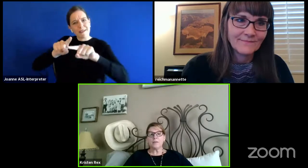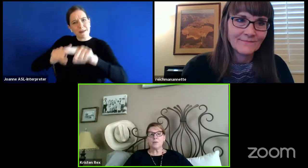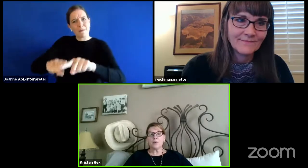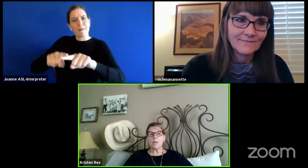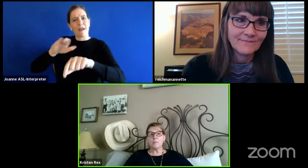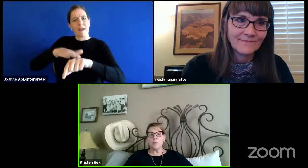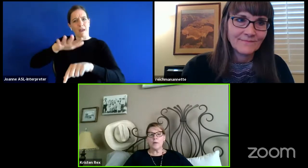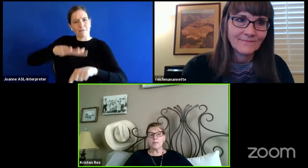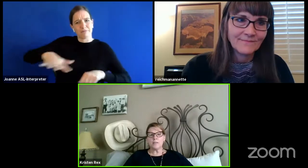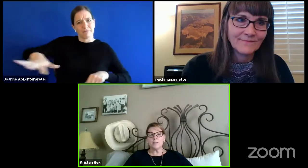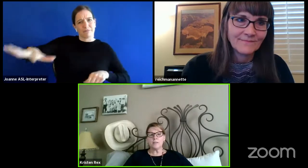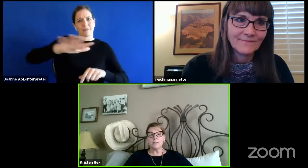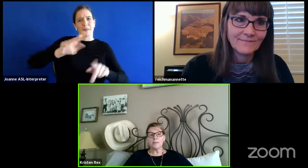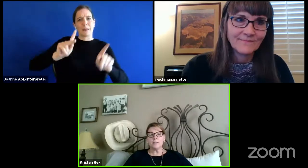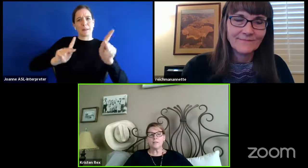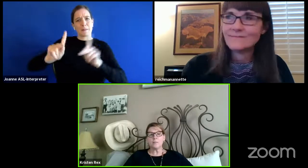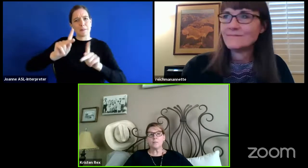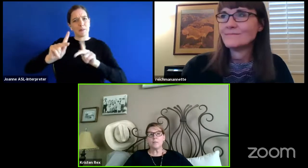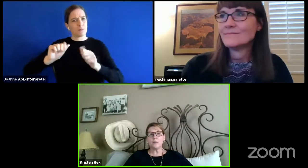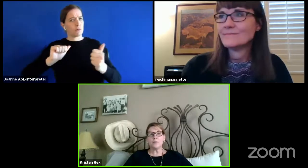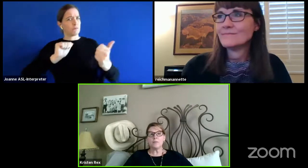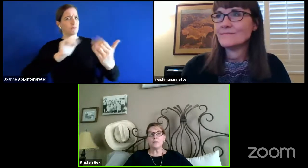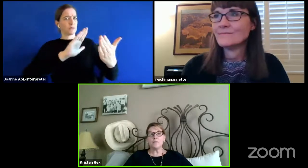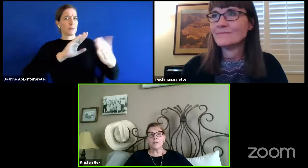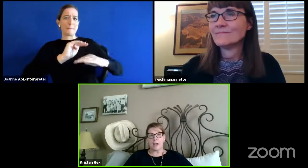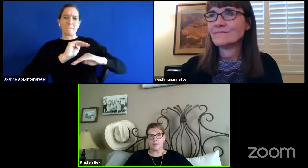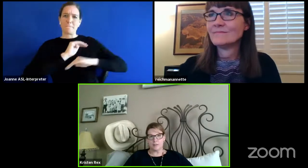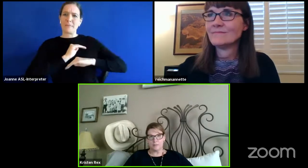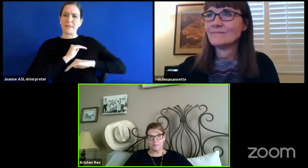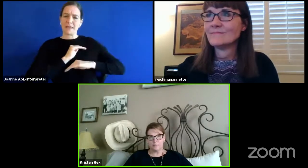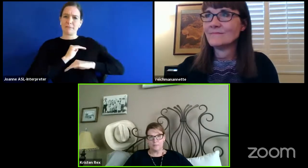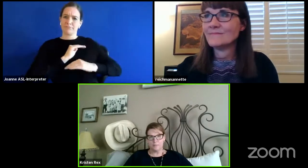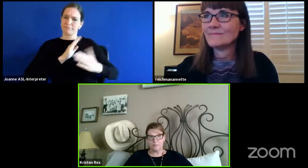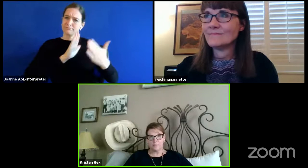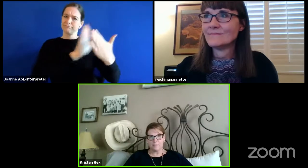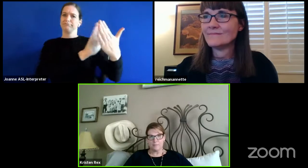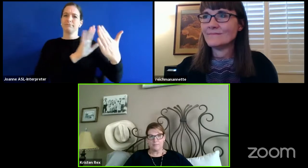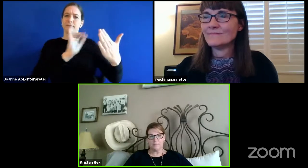The great point is to bring them the real facts.